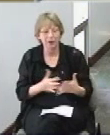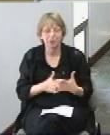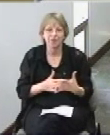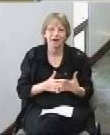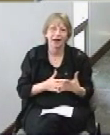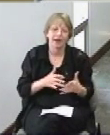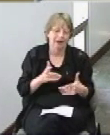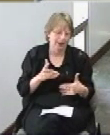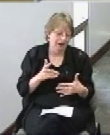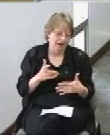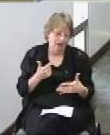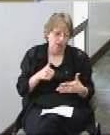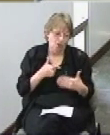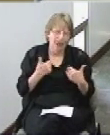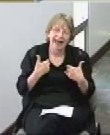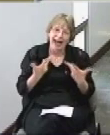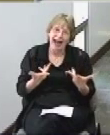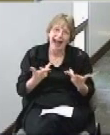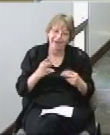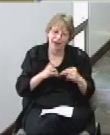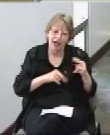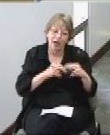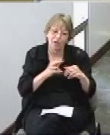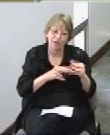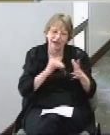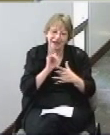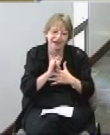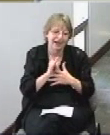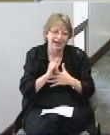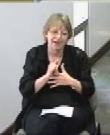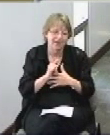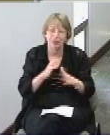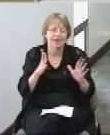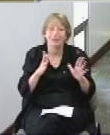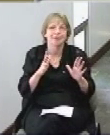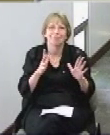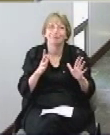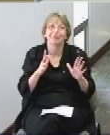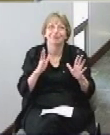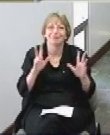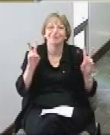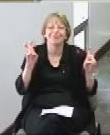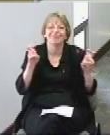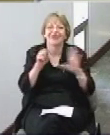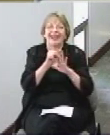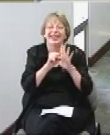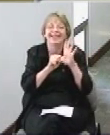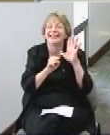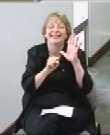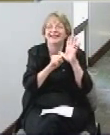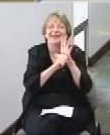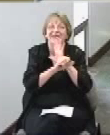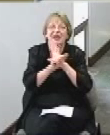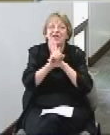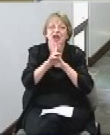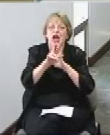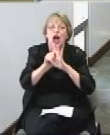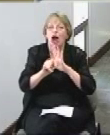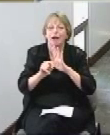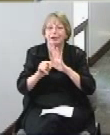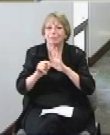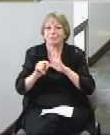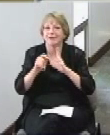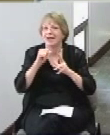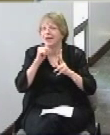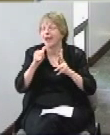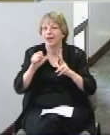a facility that is the absolute state-of-the-art for right now there won't be another city our size in